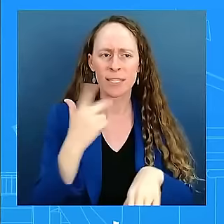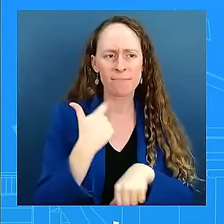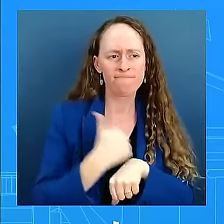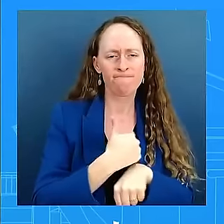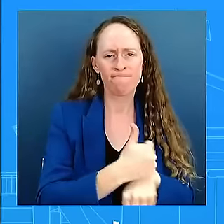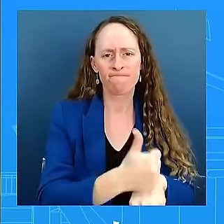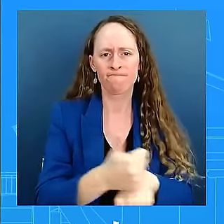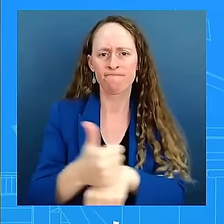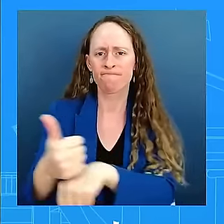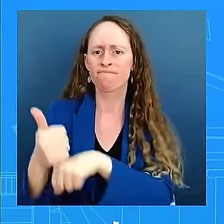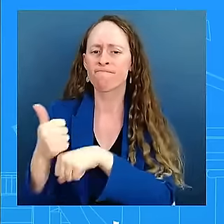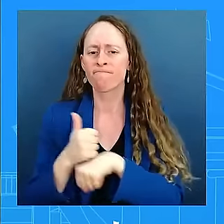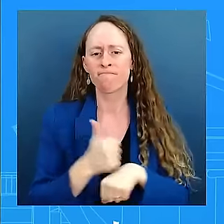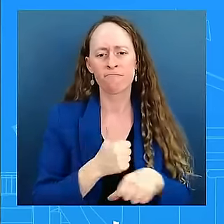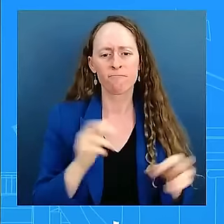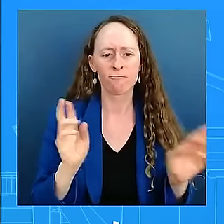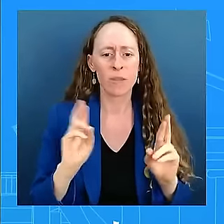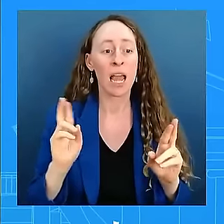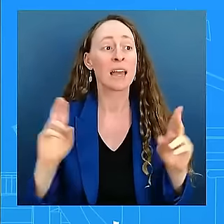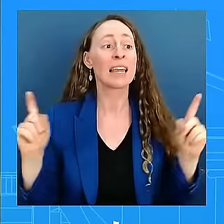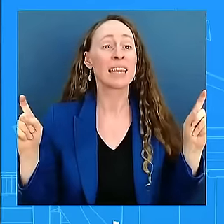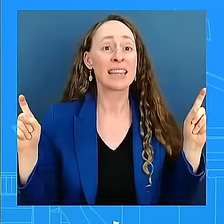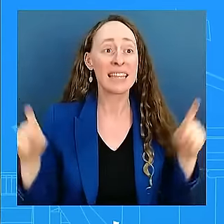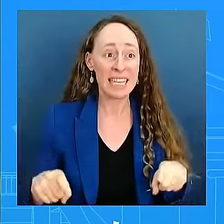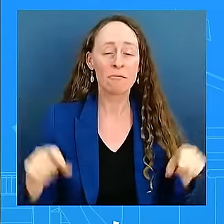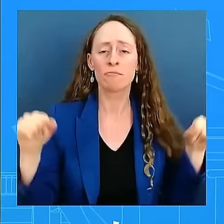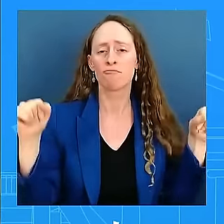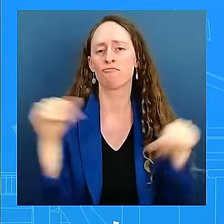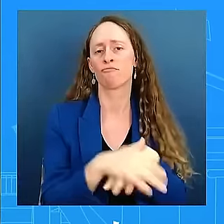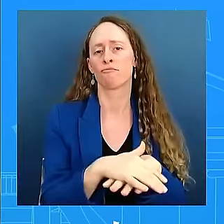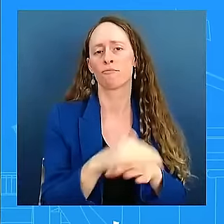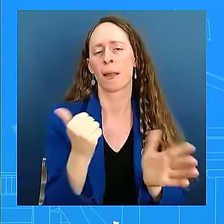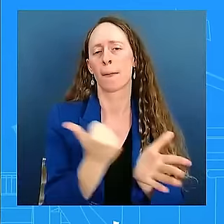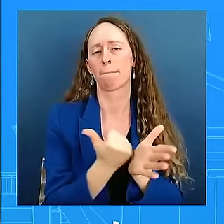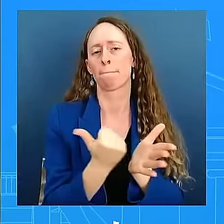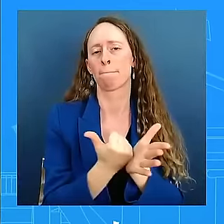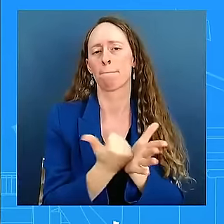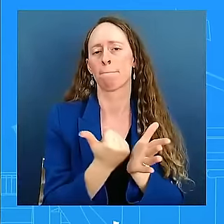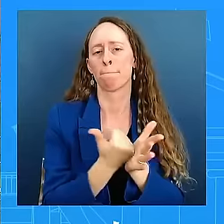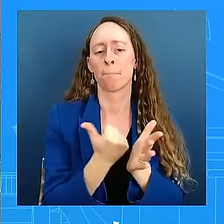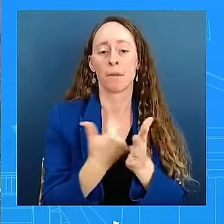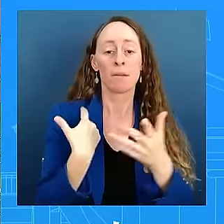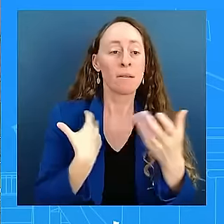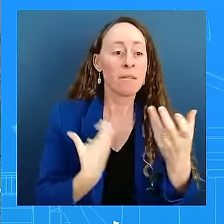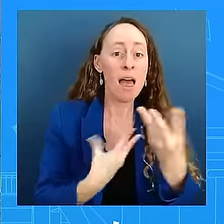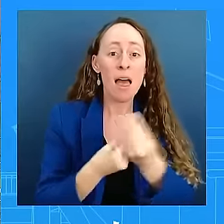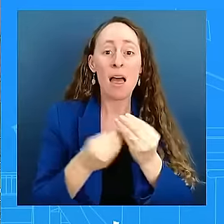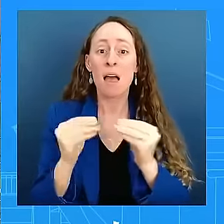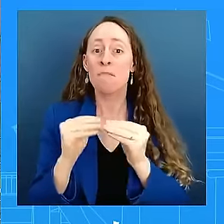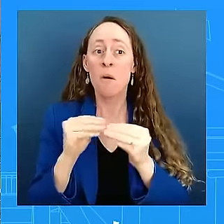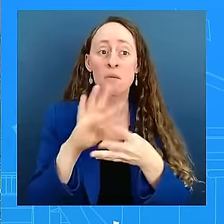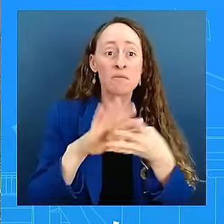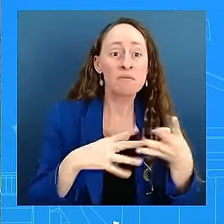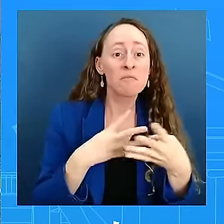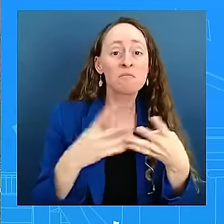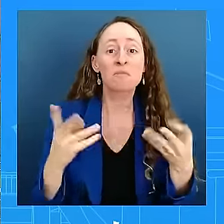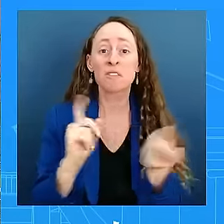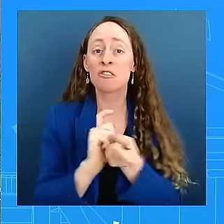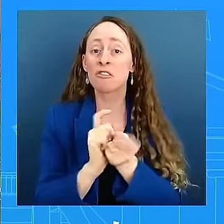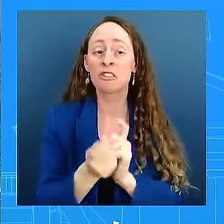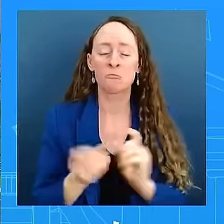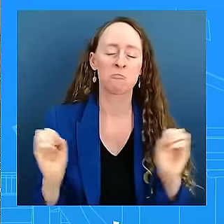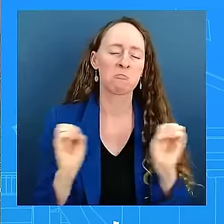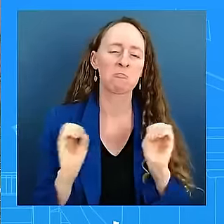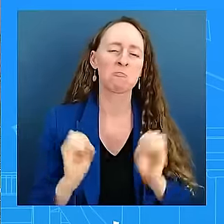ready for when the hurricane hits. I just don't have anything to share about any change in schedule. Just a quick question on the Middle East. Is the White